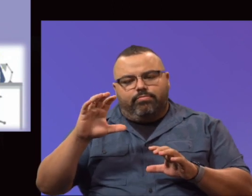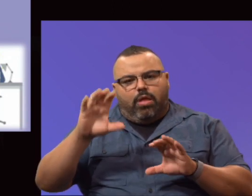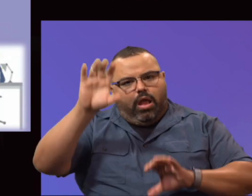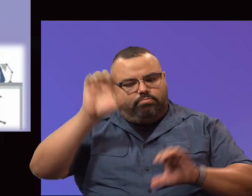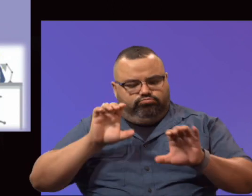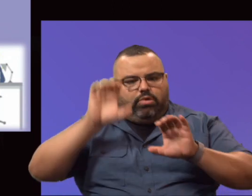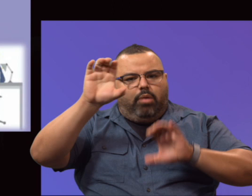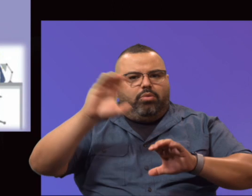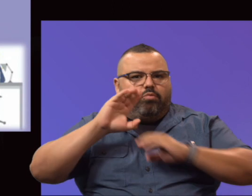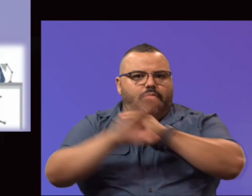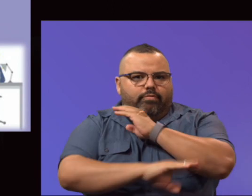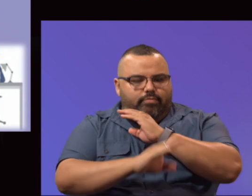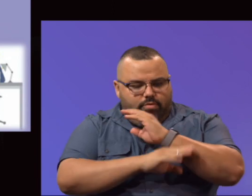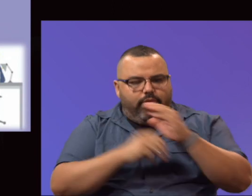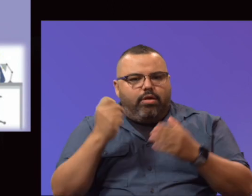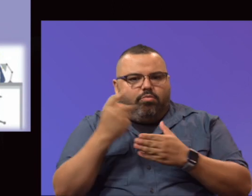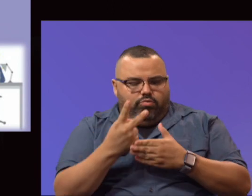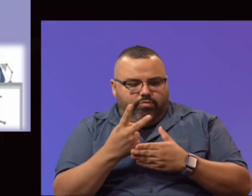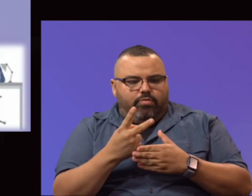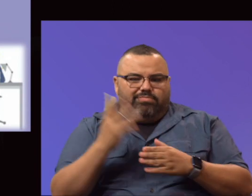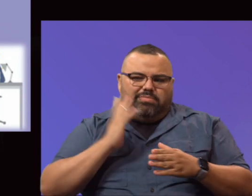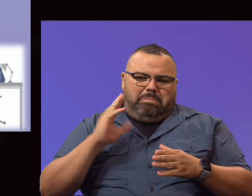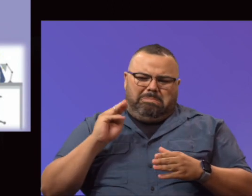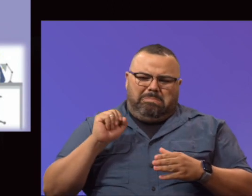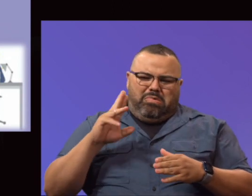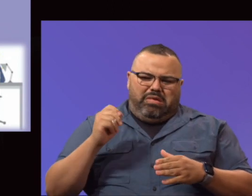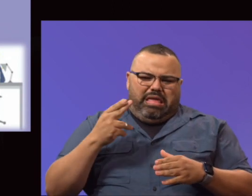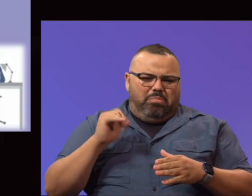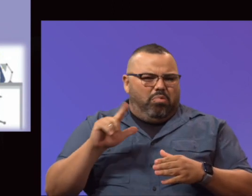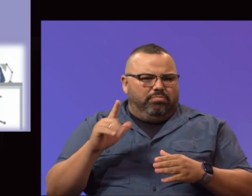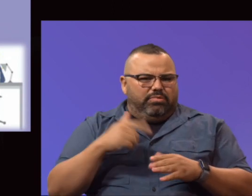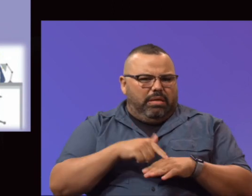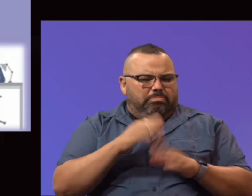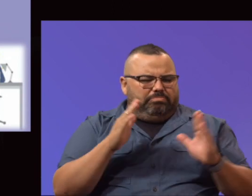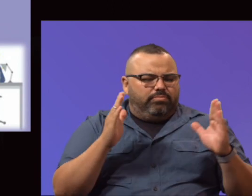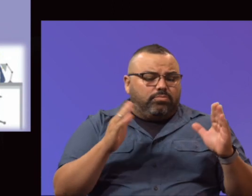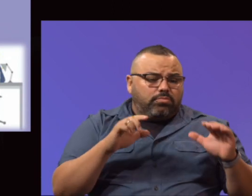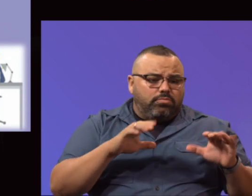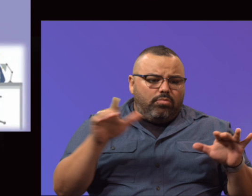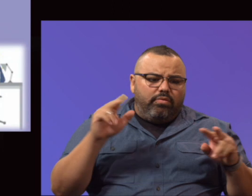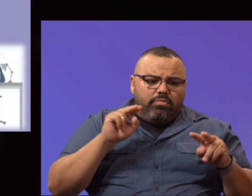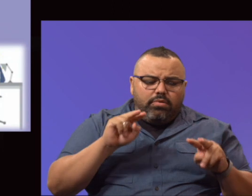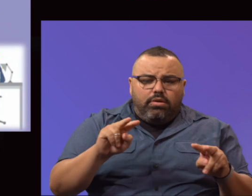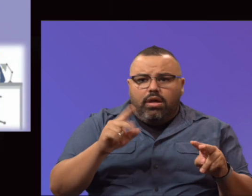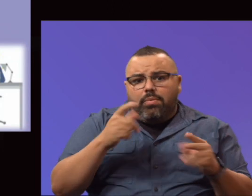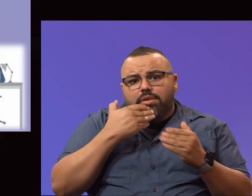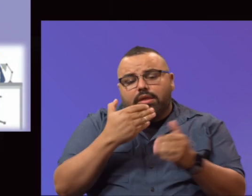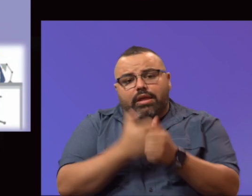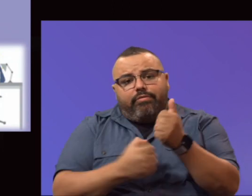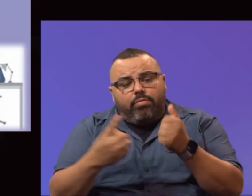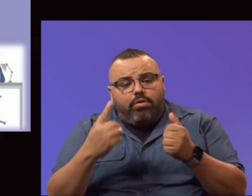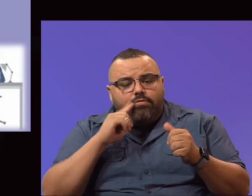classes for the fall. They approved that way back in the March and April time frame, and so we have done that, and we've moved forward. I want to thank everyone